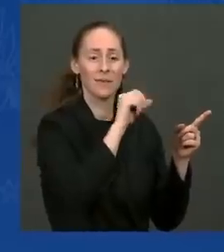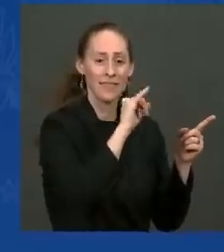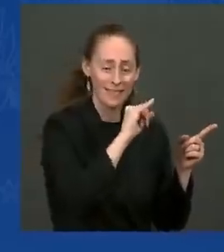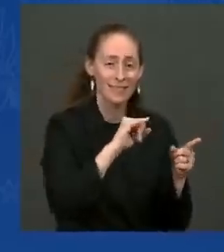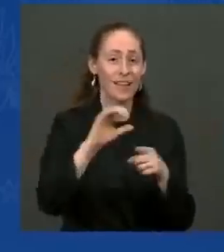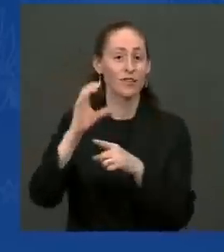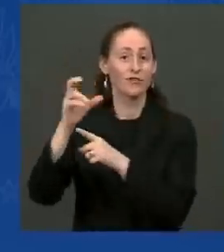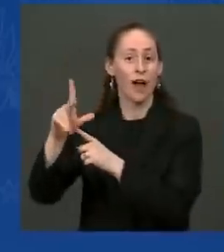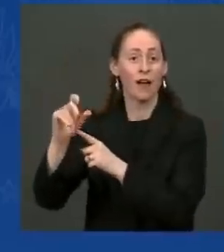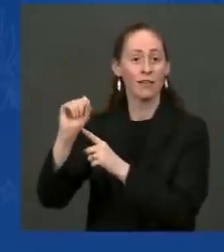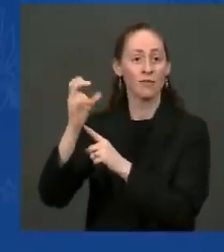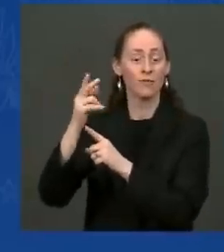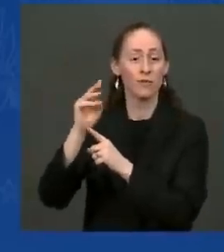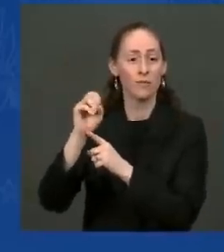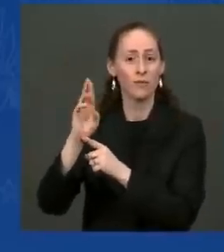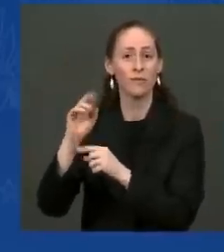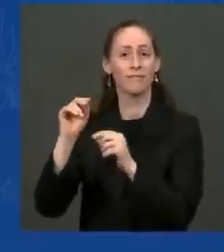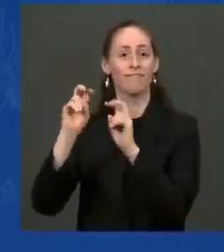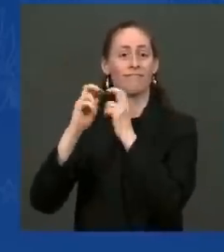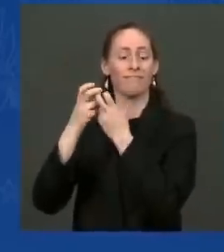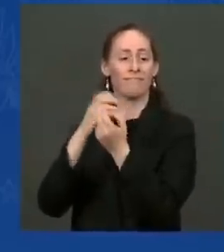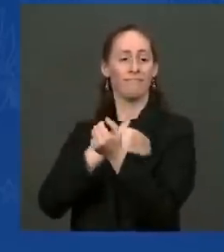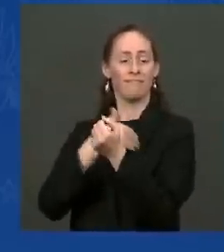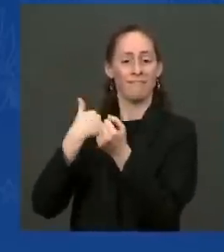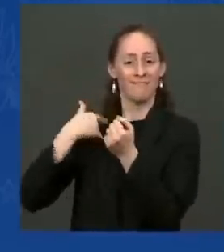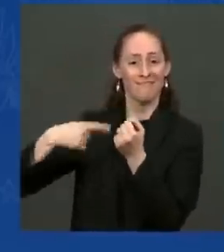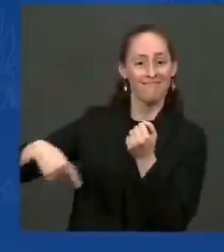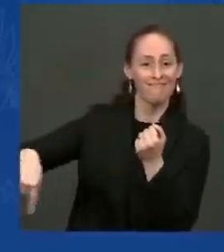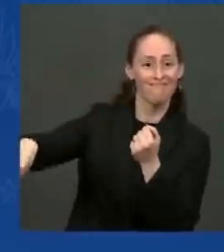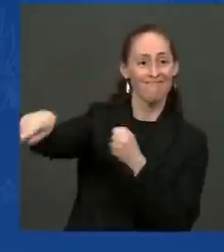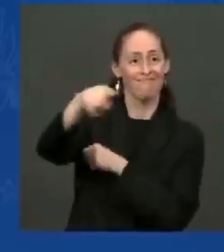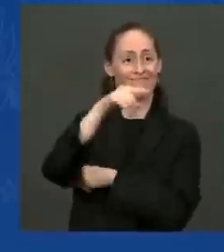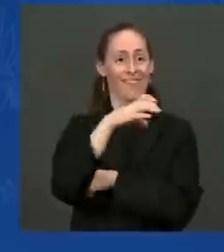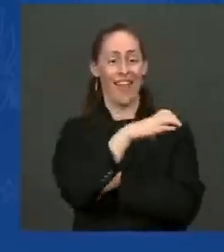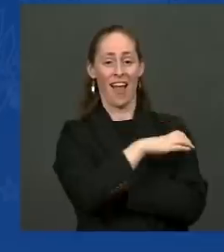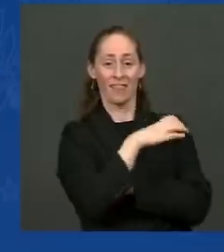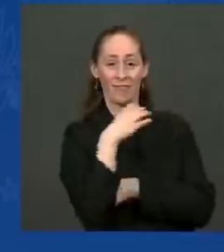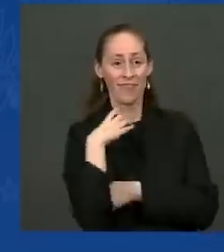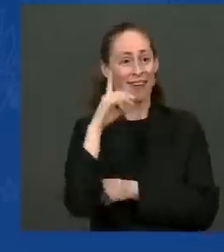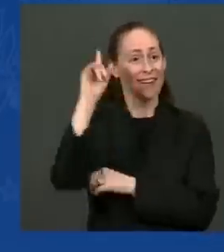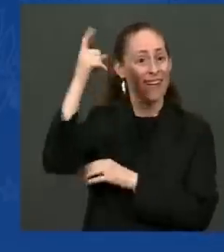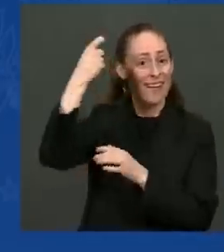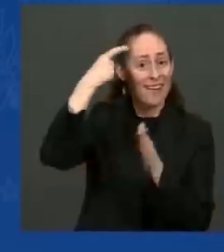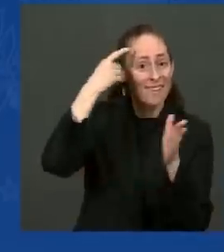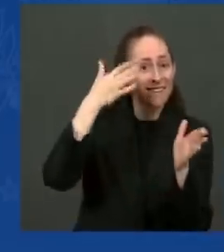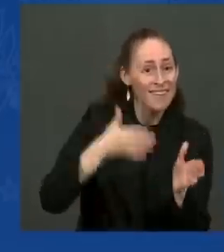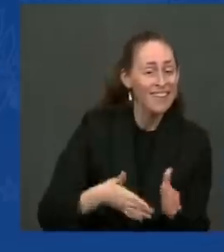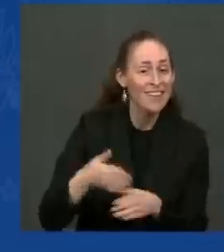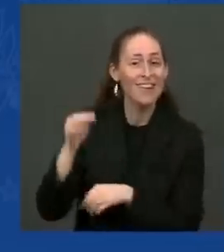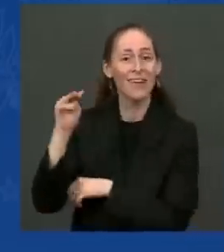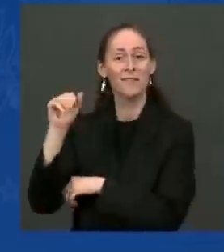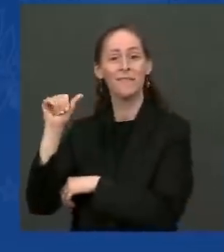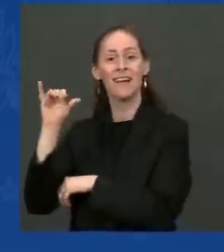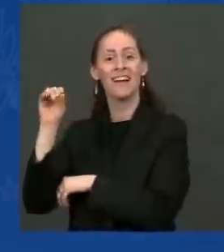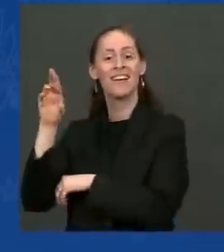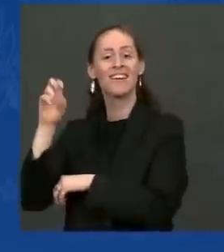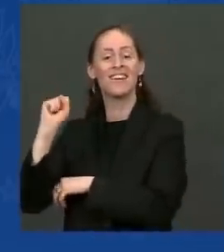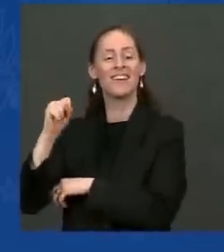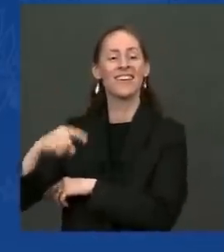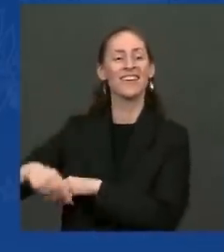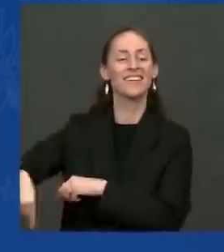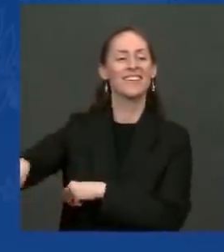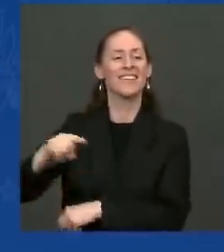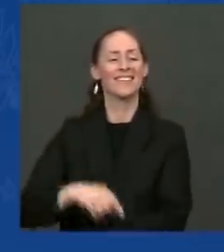members, Congress members, governors and mayors, and my fellow